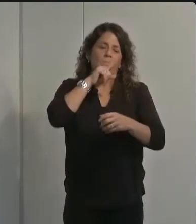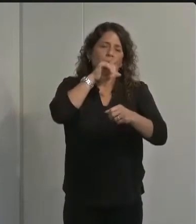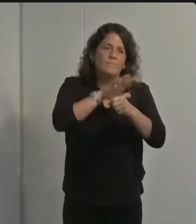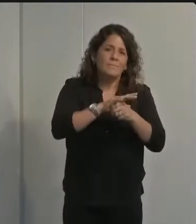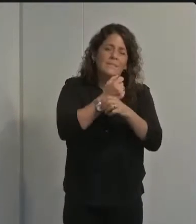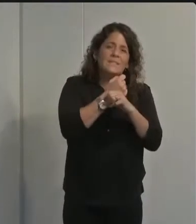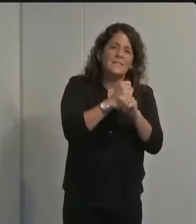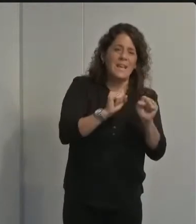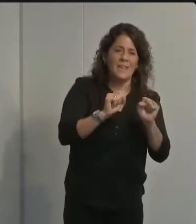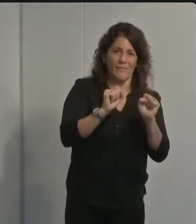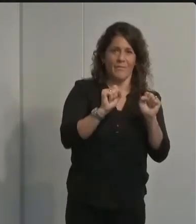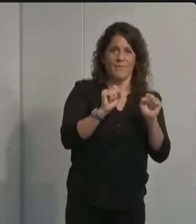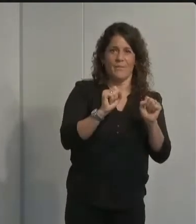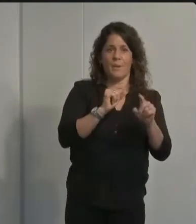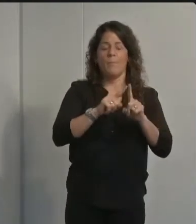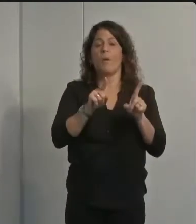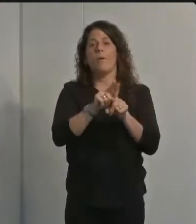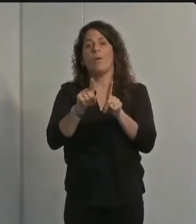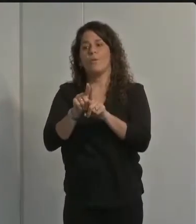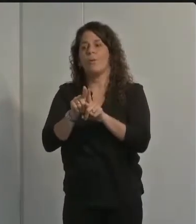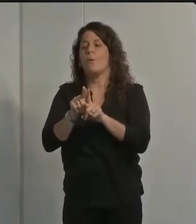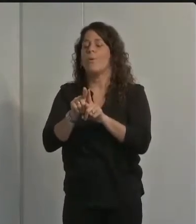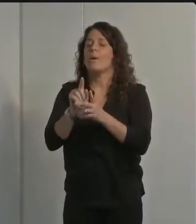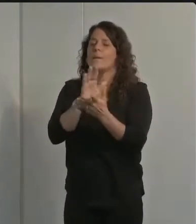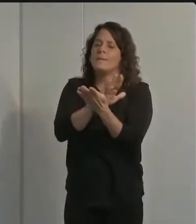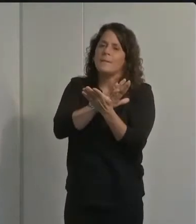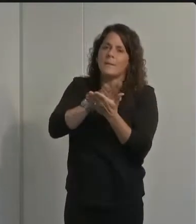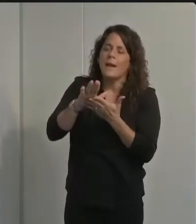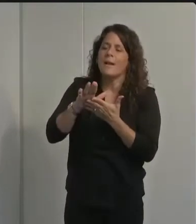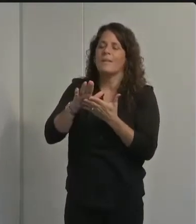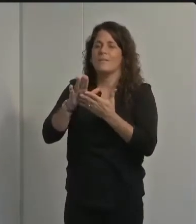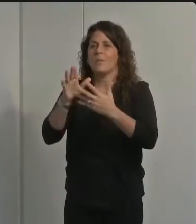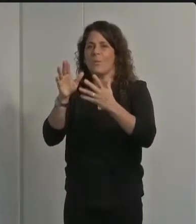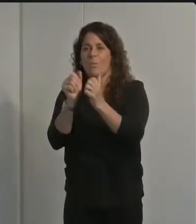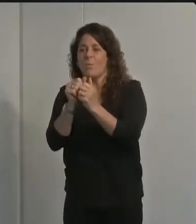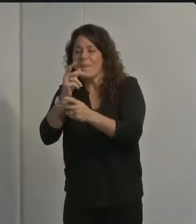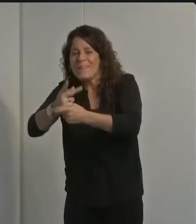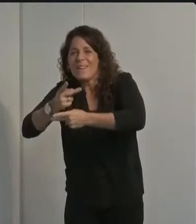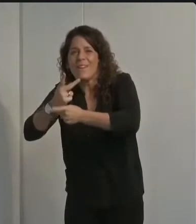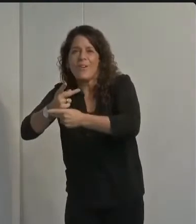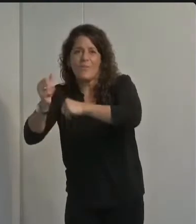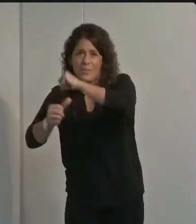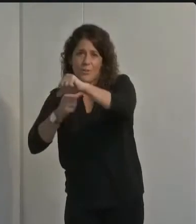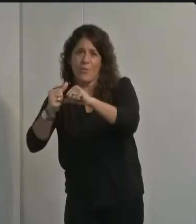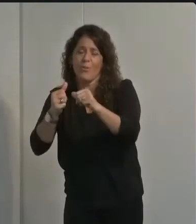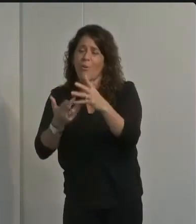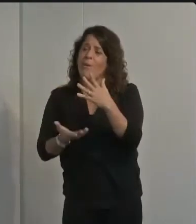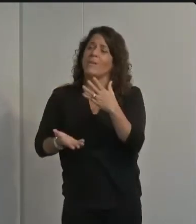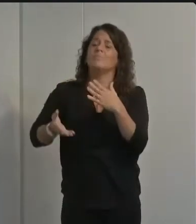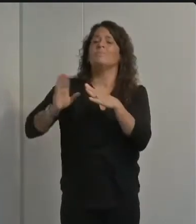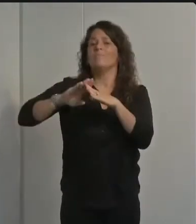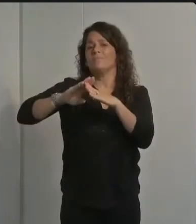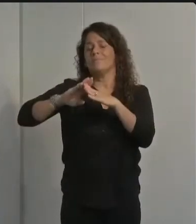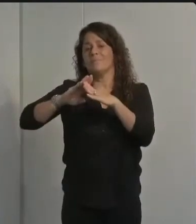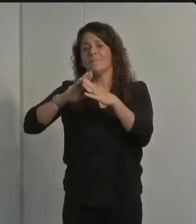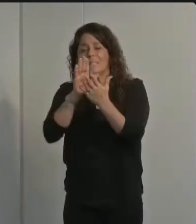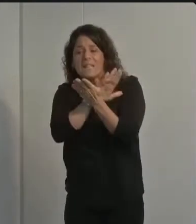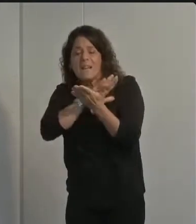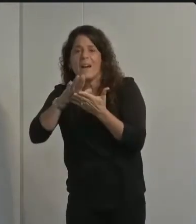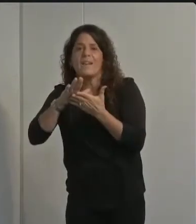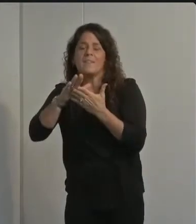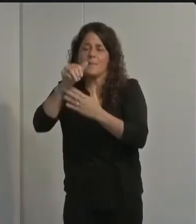time to be diligent about treating others and ourselves with extra kindness and extra patience